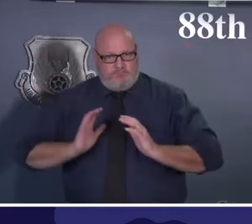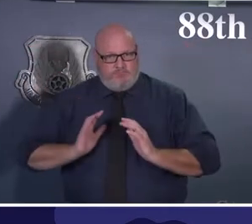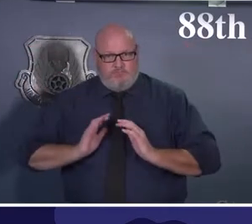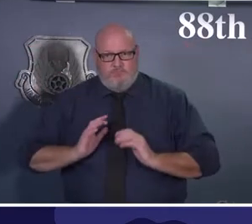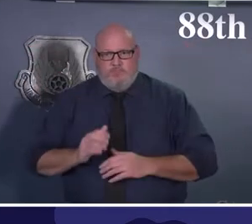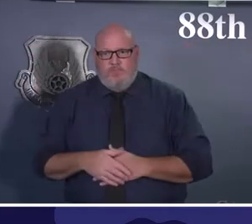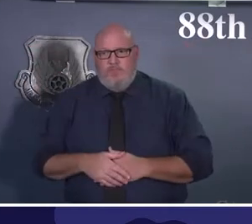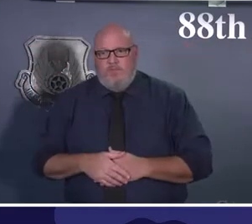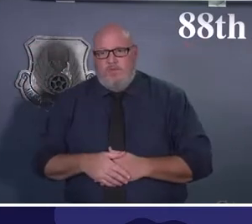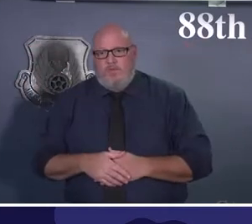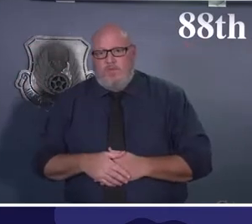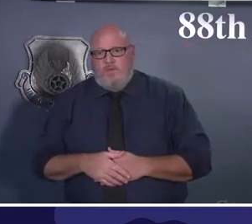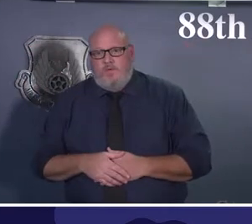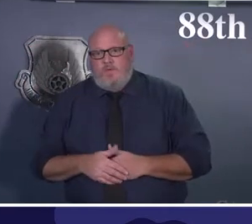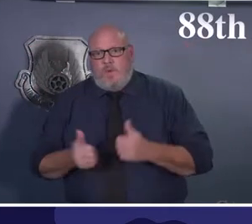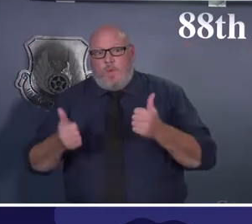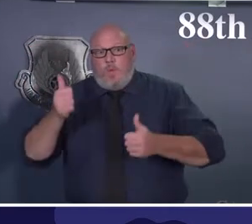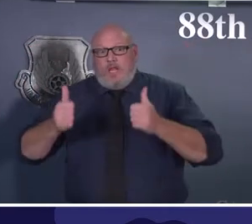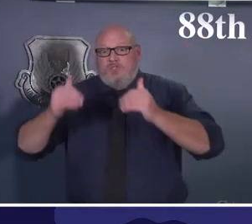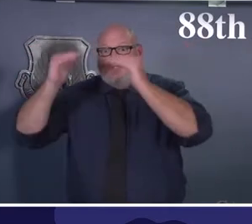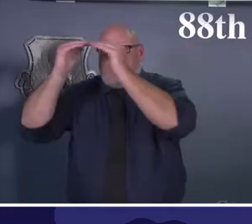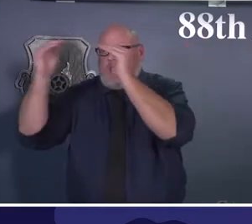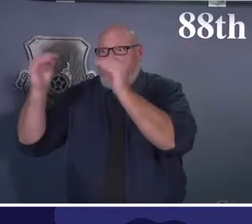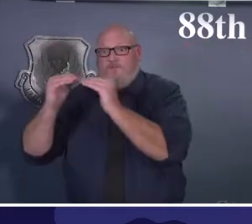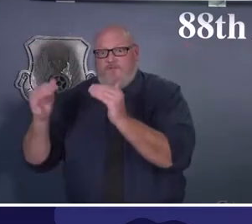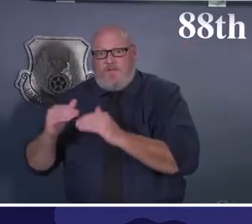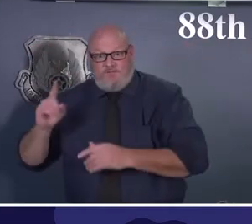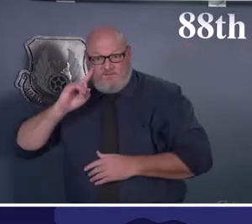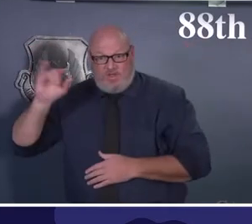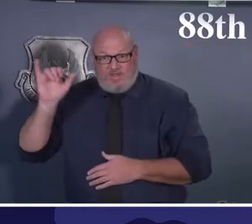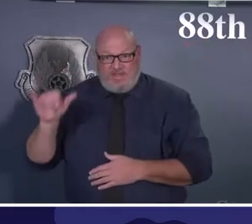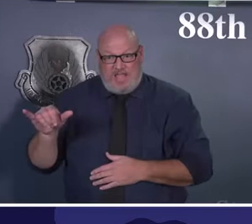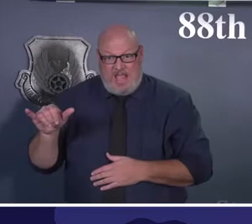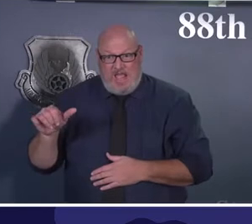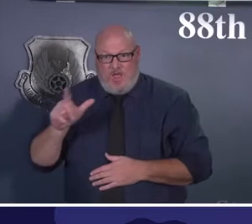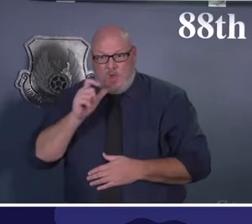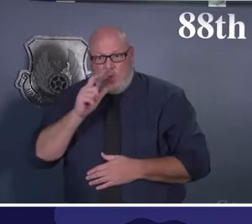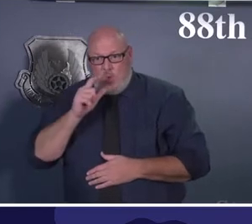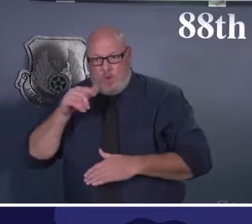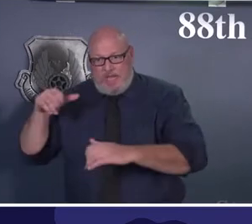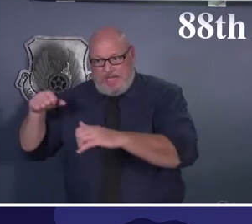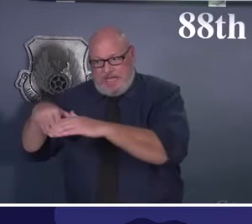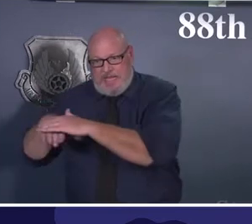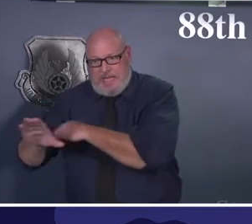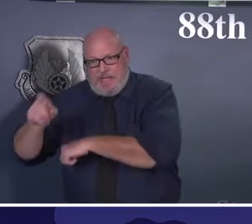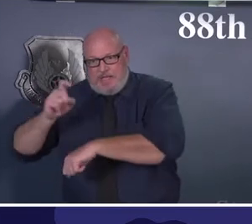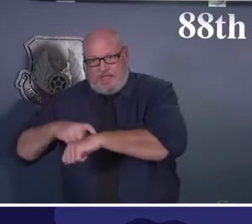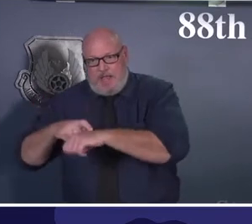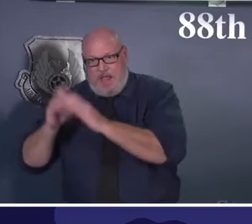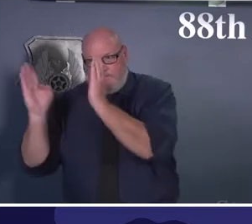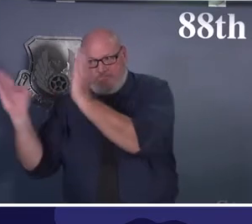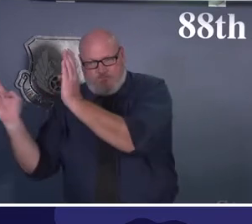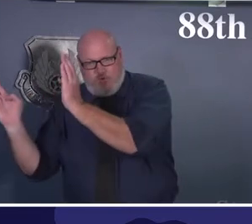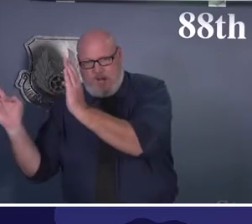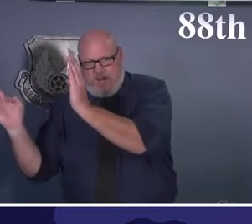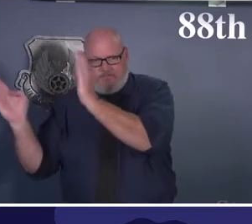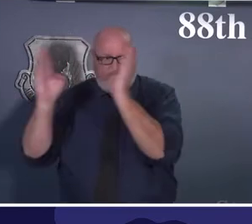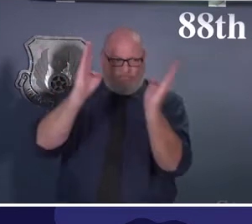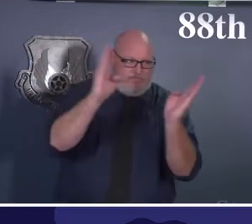as directed. Also, fitness assessments, as Major Manning had alluded to, has resumed for Charlie.